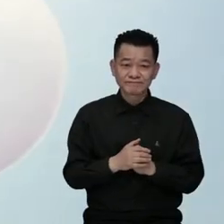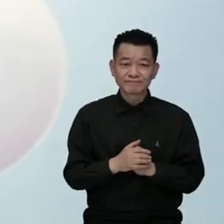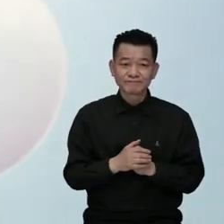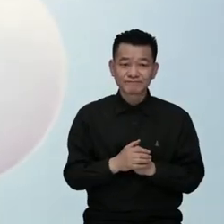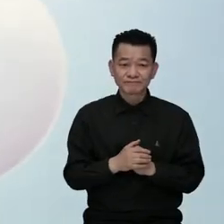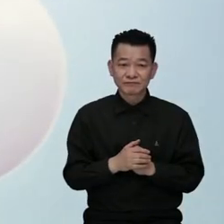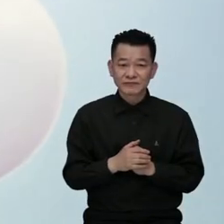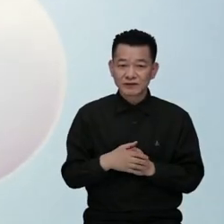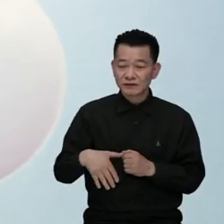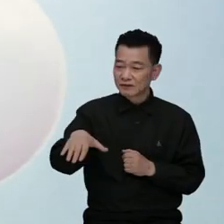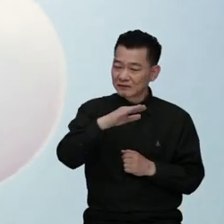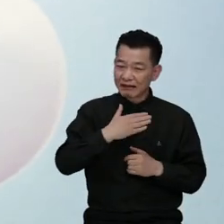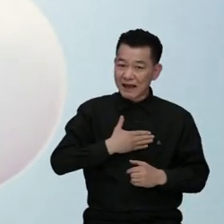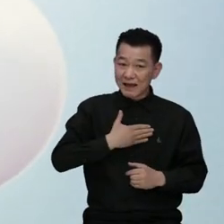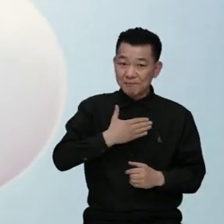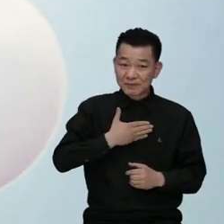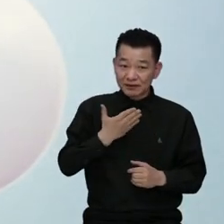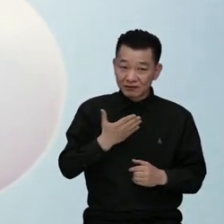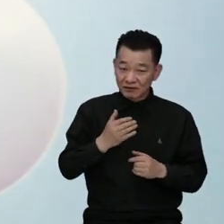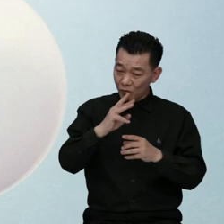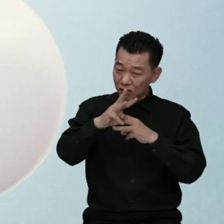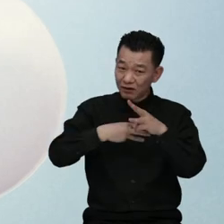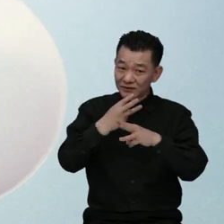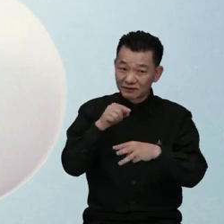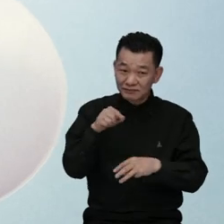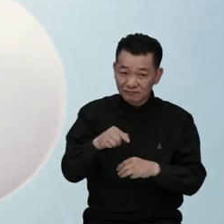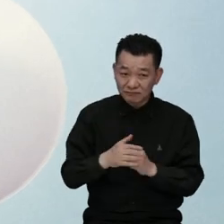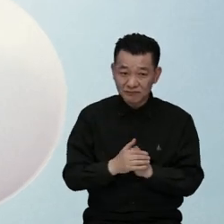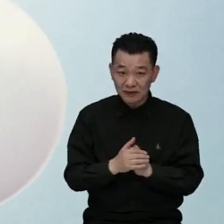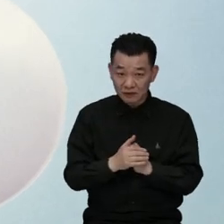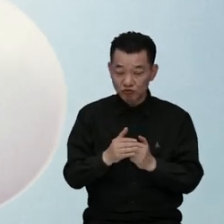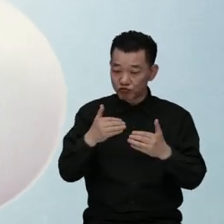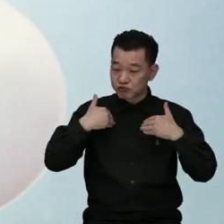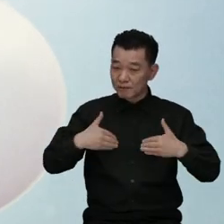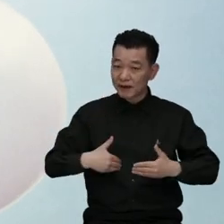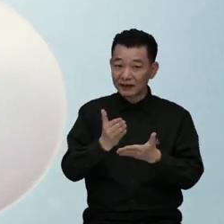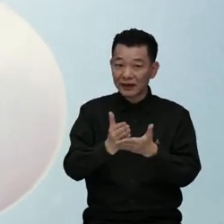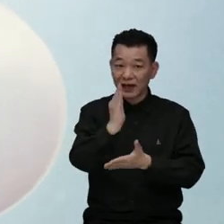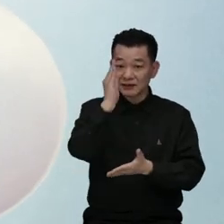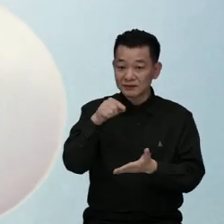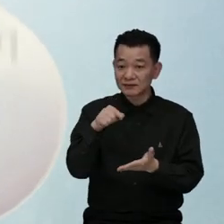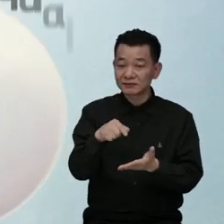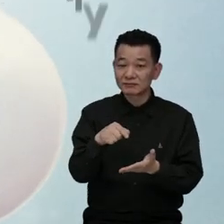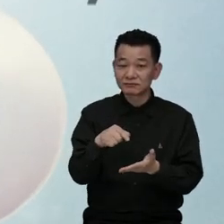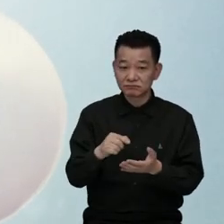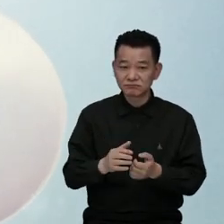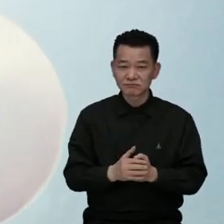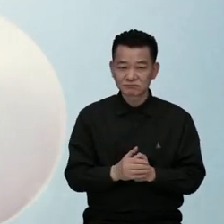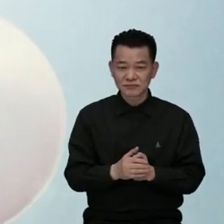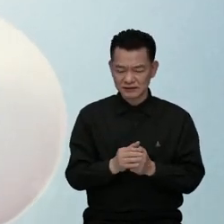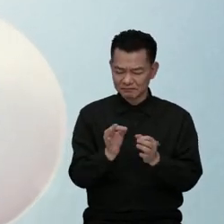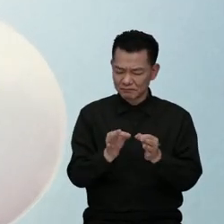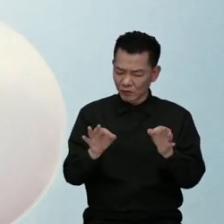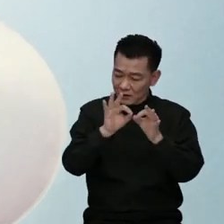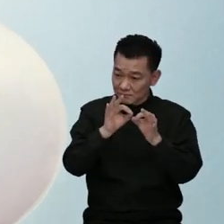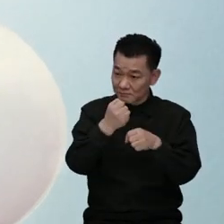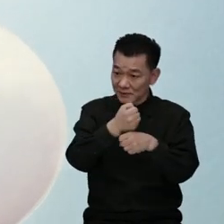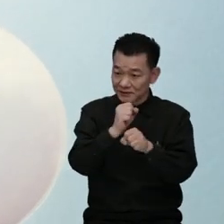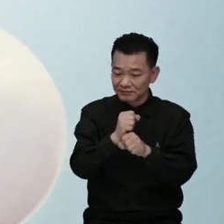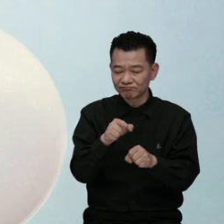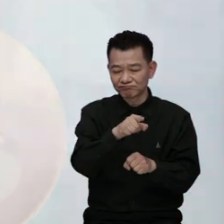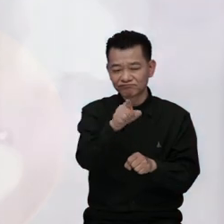A society where anyone can live happily is created when every human right is treated equally.